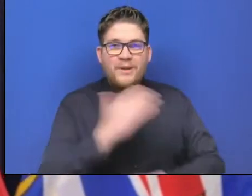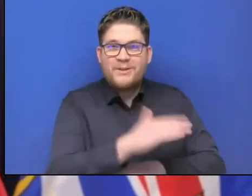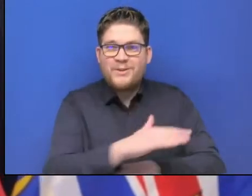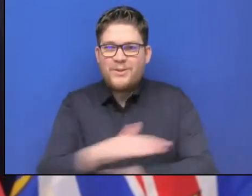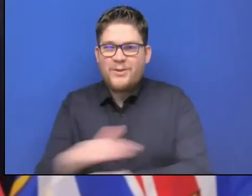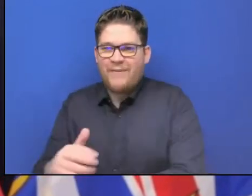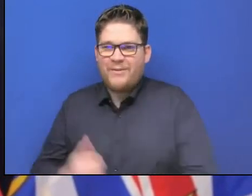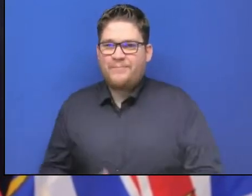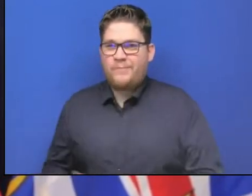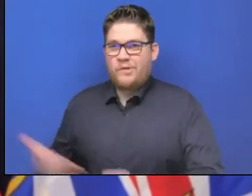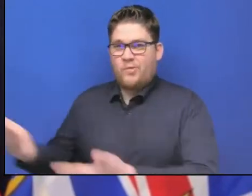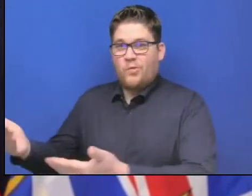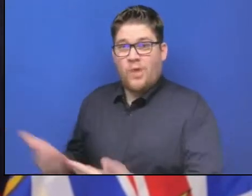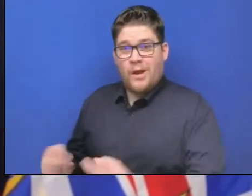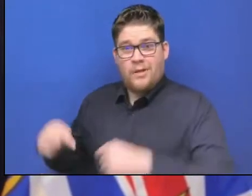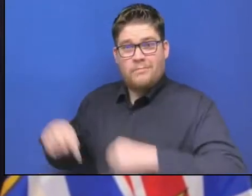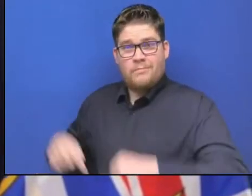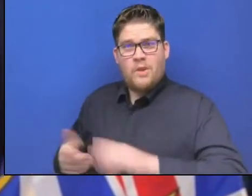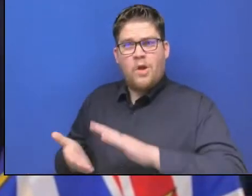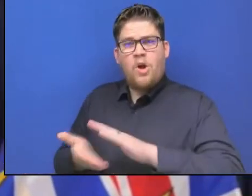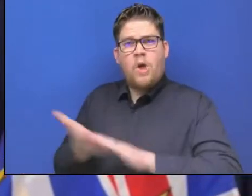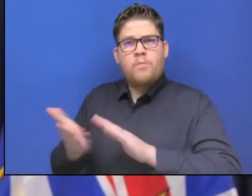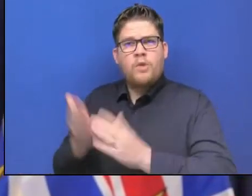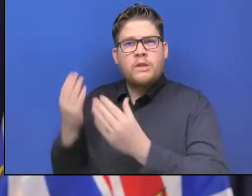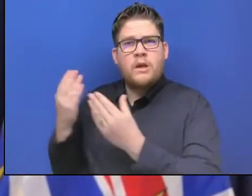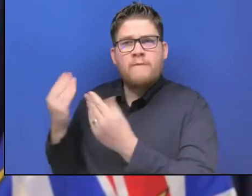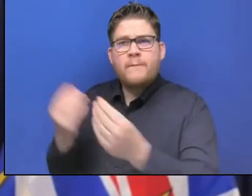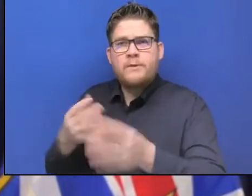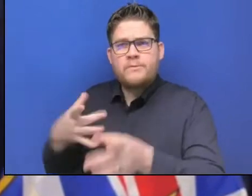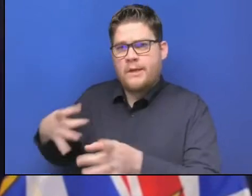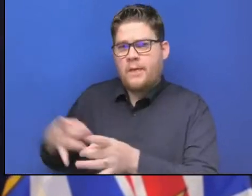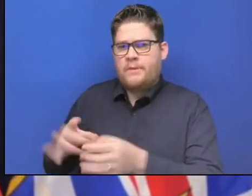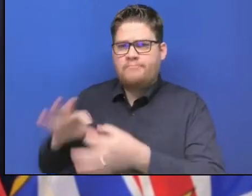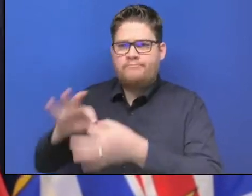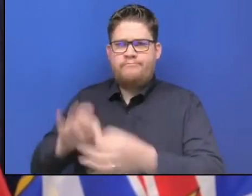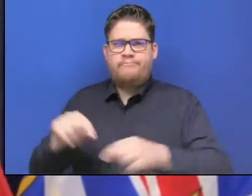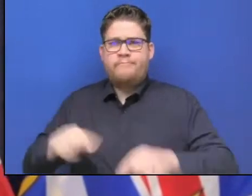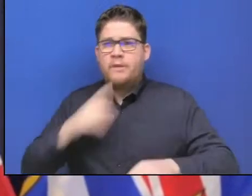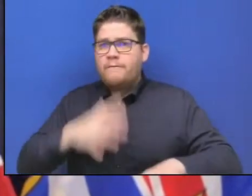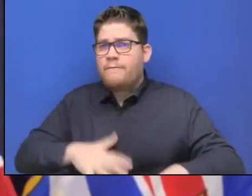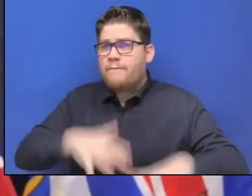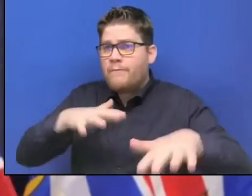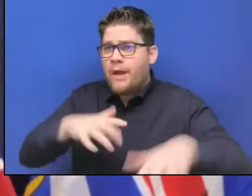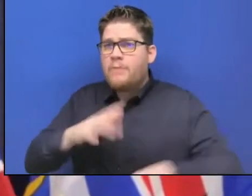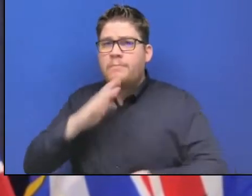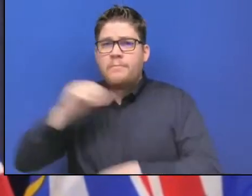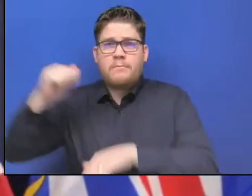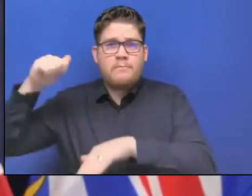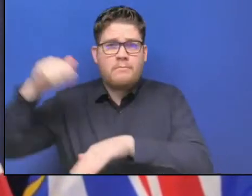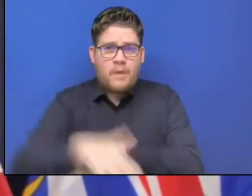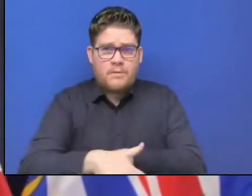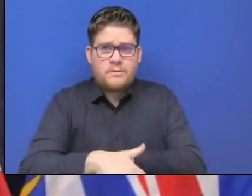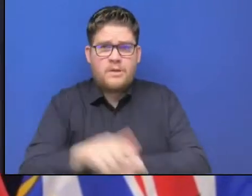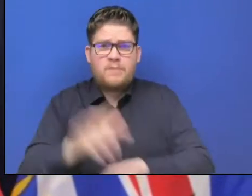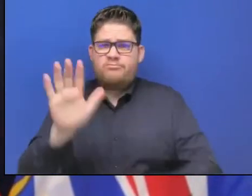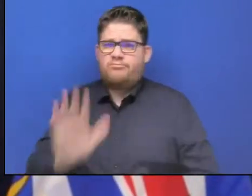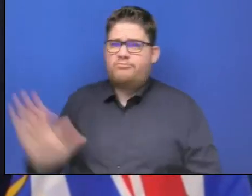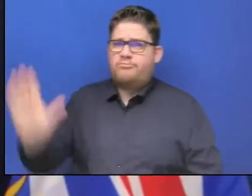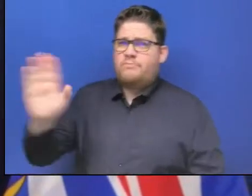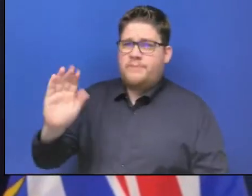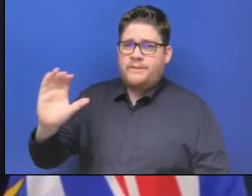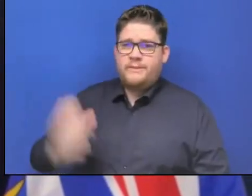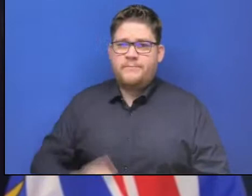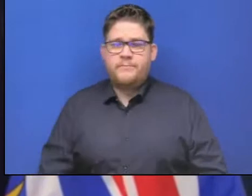Good afternoon and welcome to today's operational information update on the flooding and landslide situation in BC. For today's briefing, we'll have